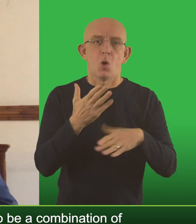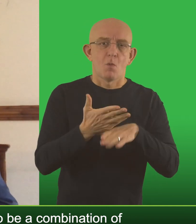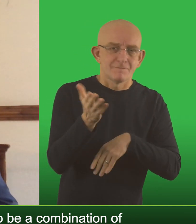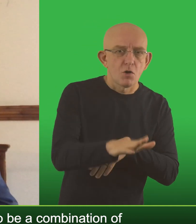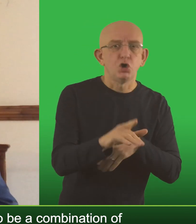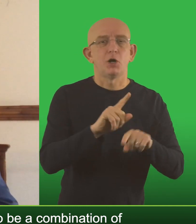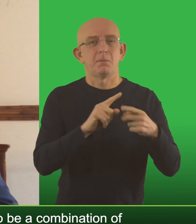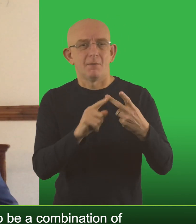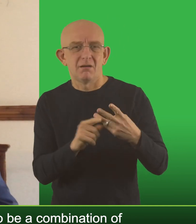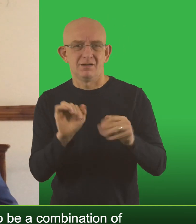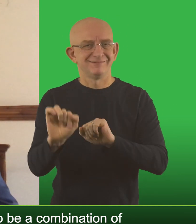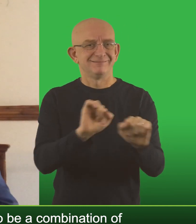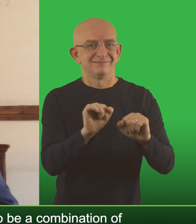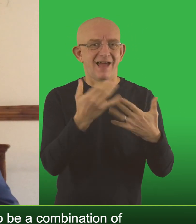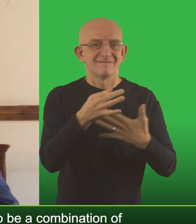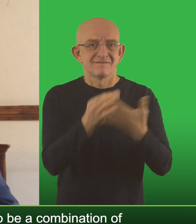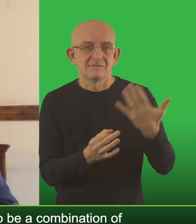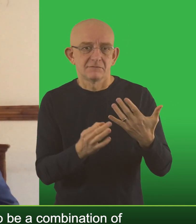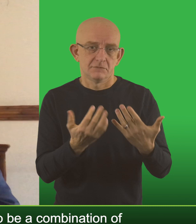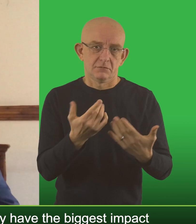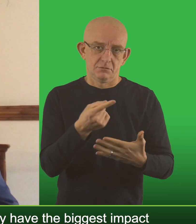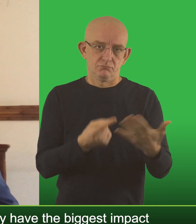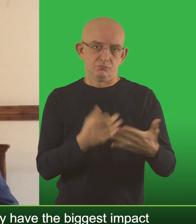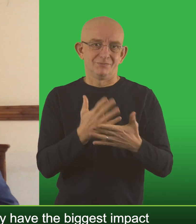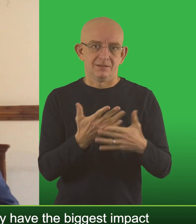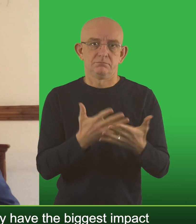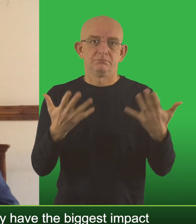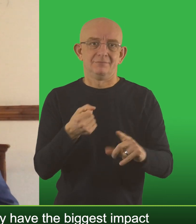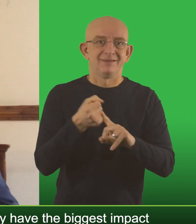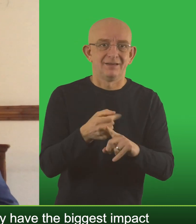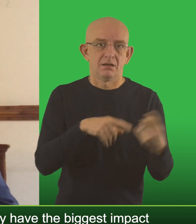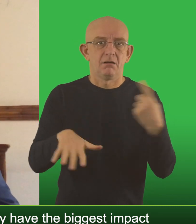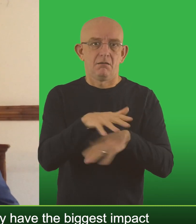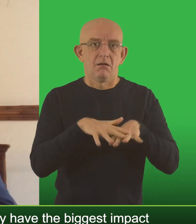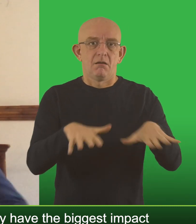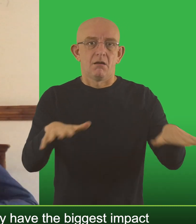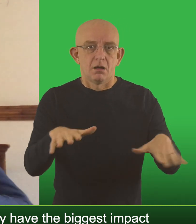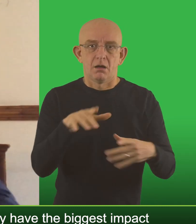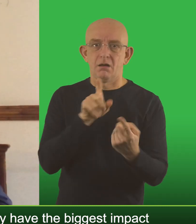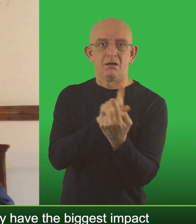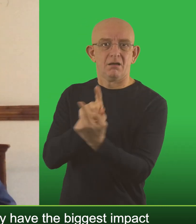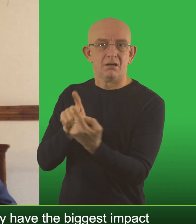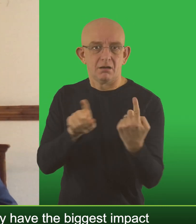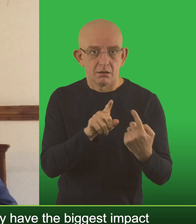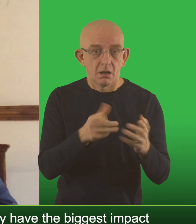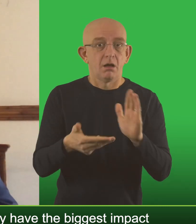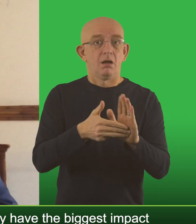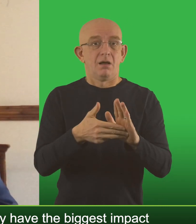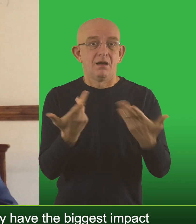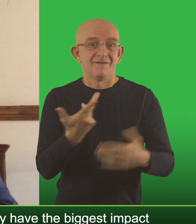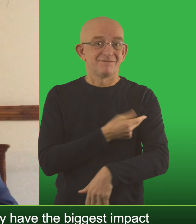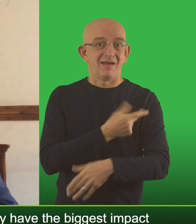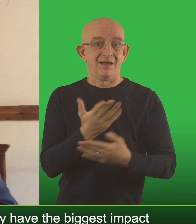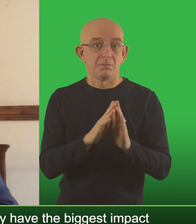of mandatory face mask use working from home which is the thing that will probably have the biggest impact and that's to do with social contacts and then